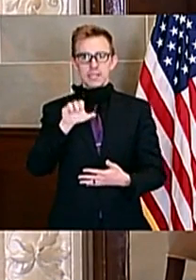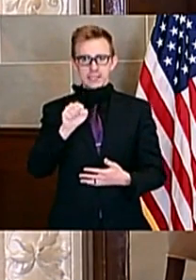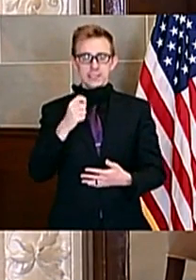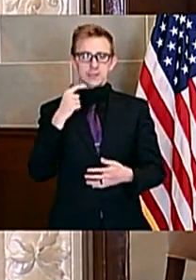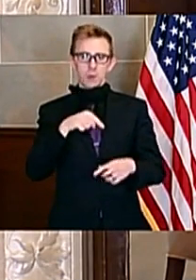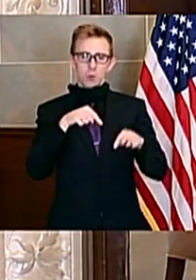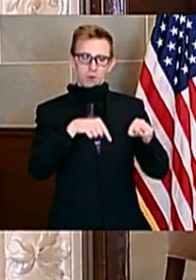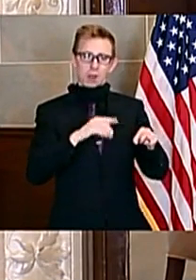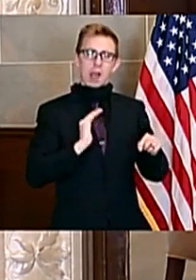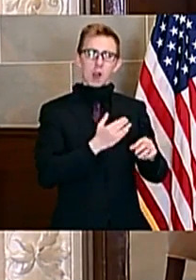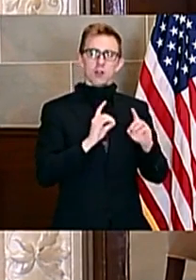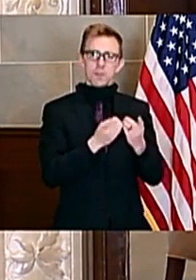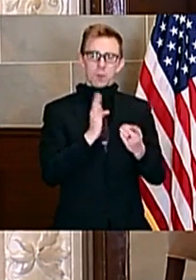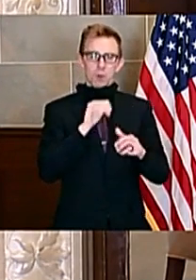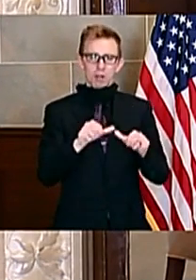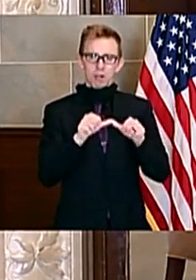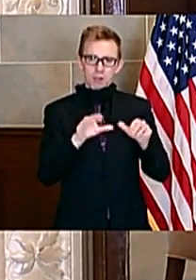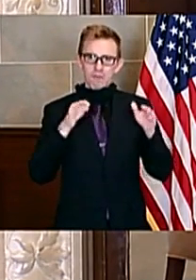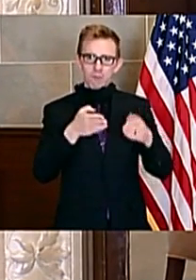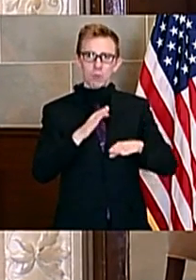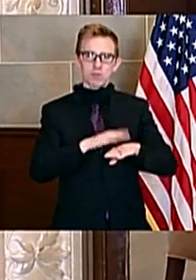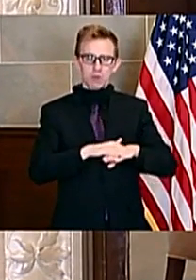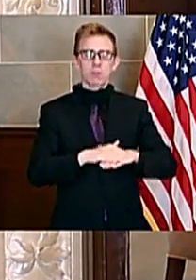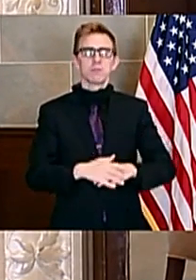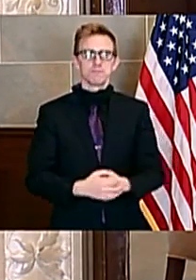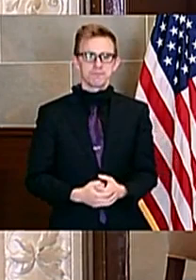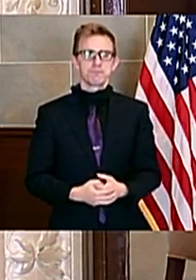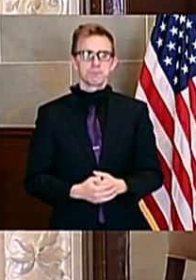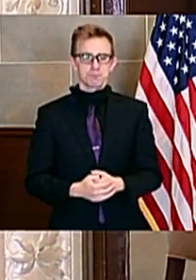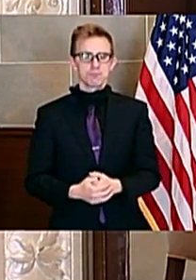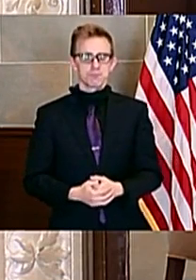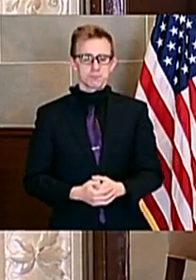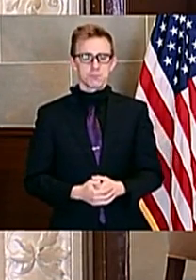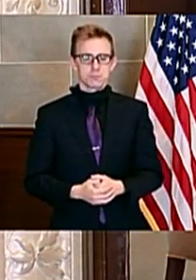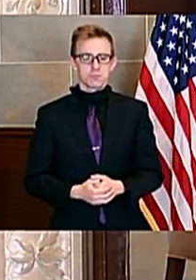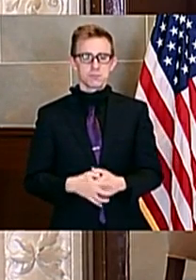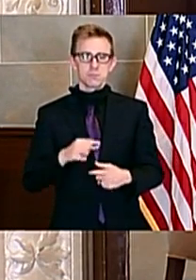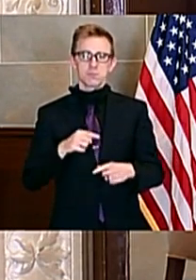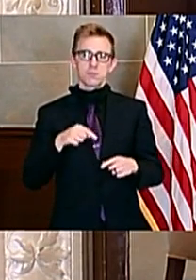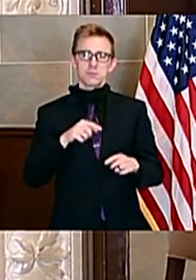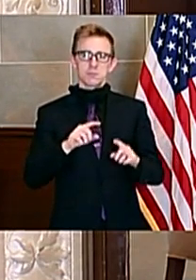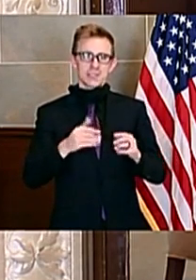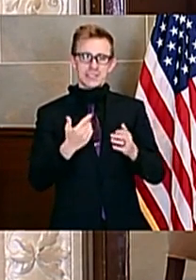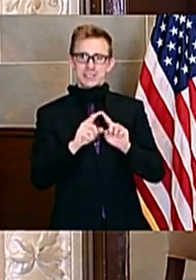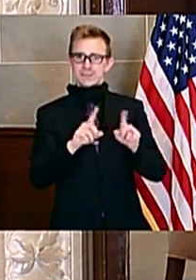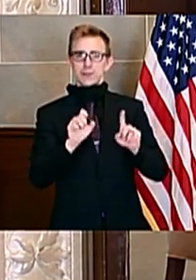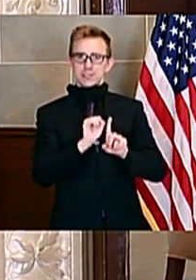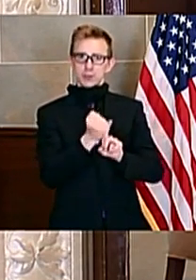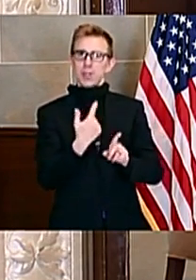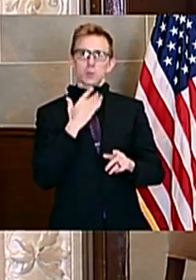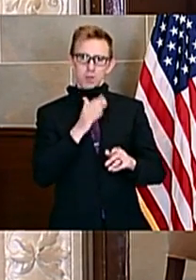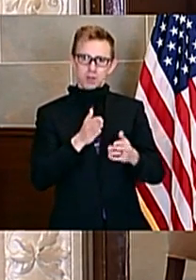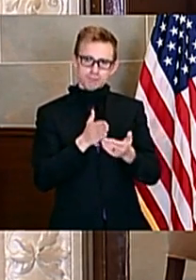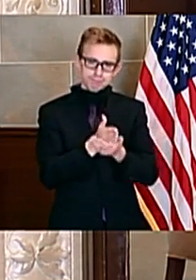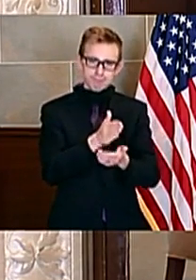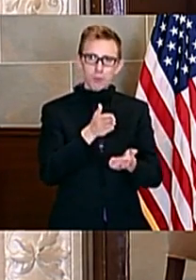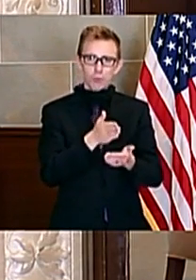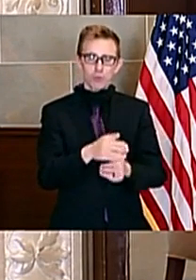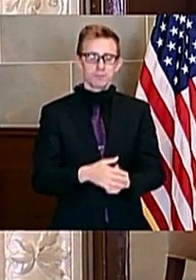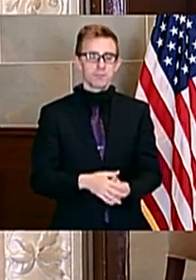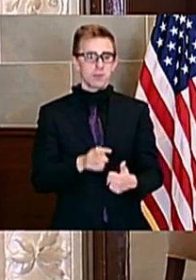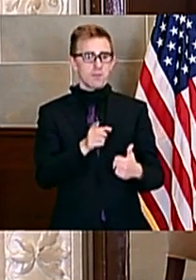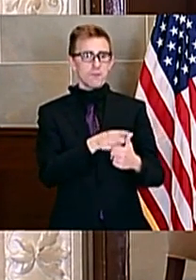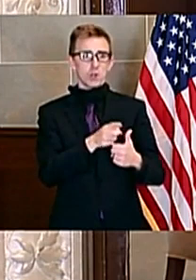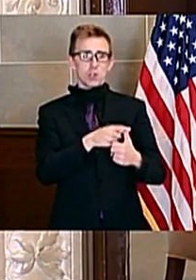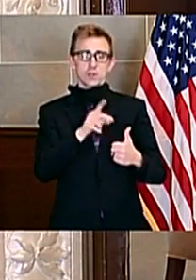has focused on and will continue to focus on as we continue to move through this unusual set of circumstances. Our first and most